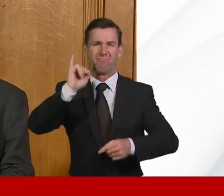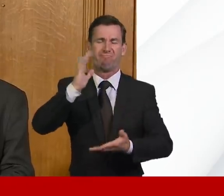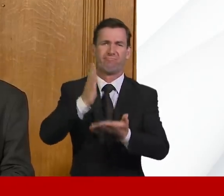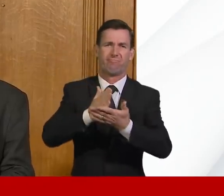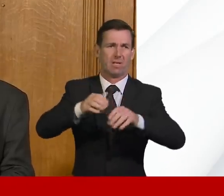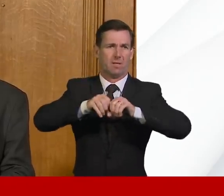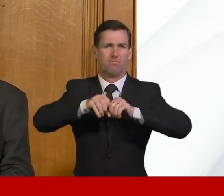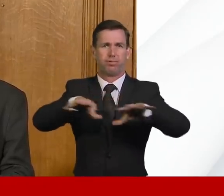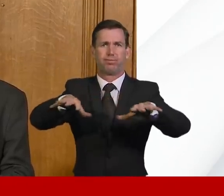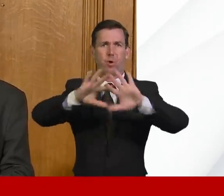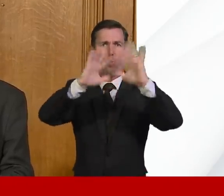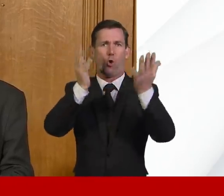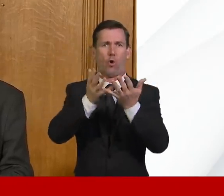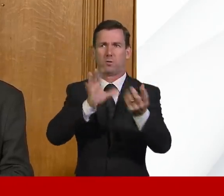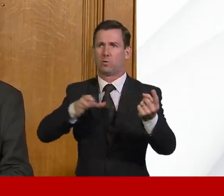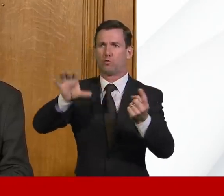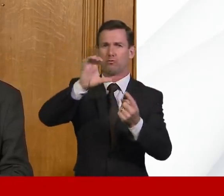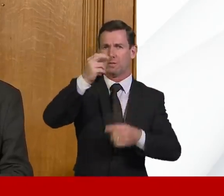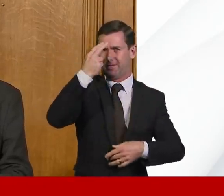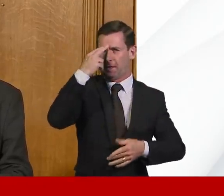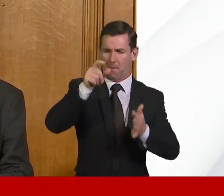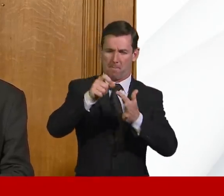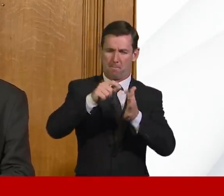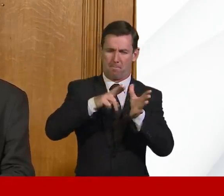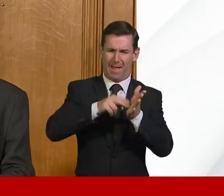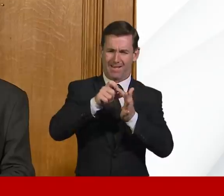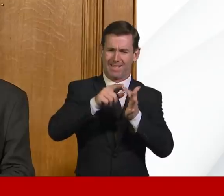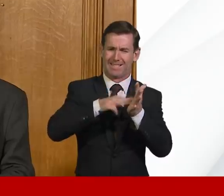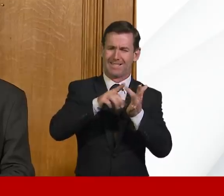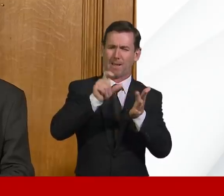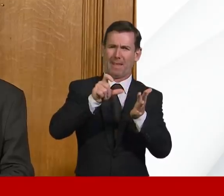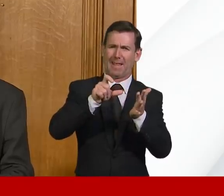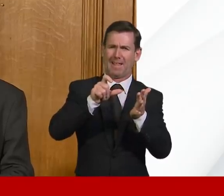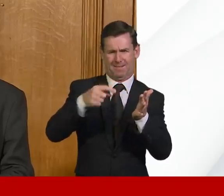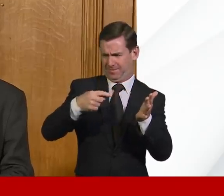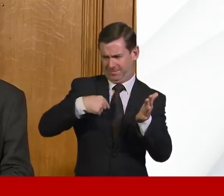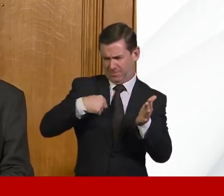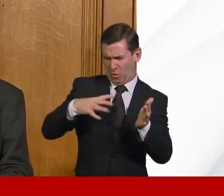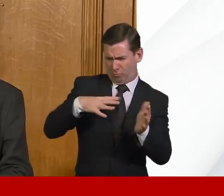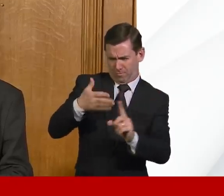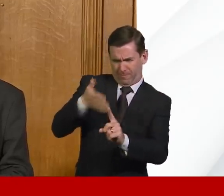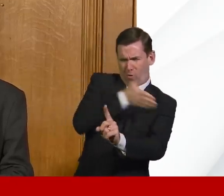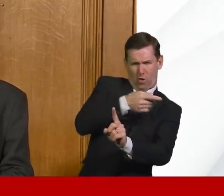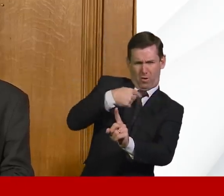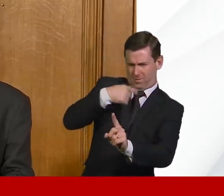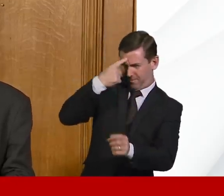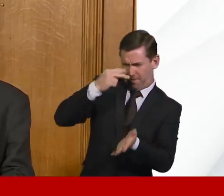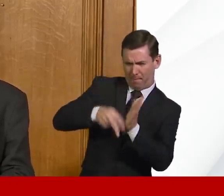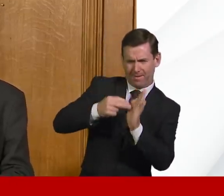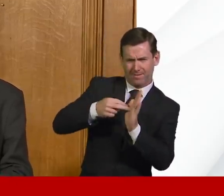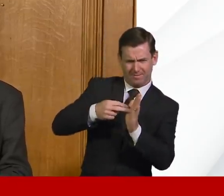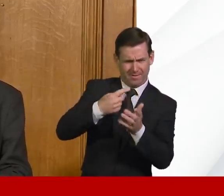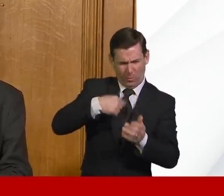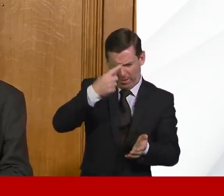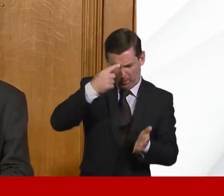have taken into account, local organisations do take into account that there will be a degree of absenteeism of staff. And as I also